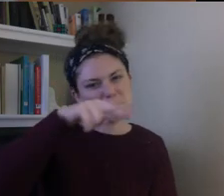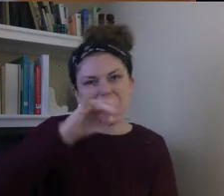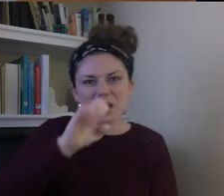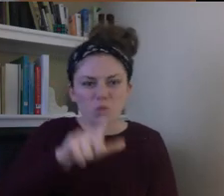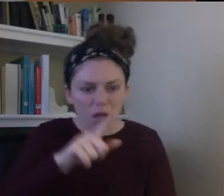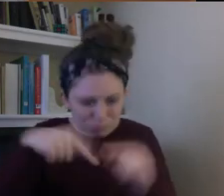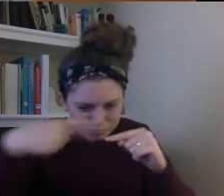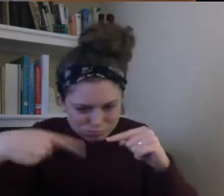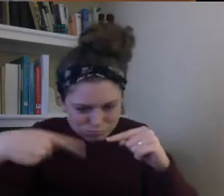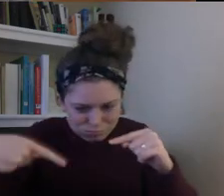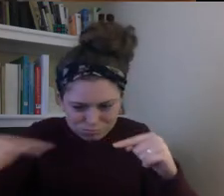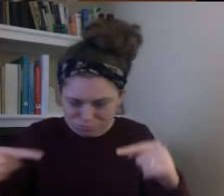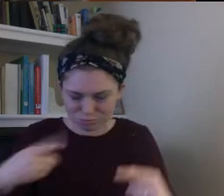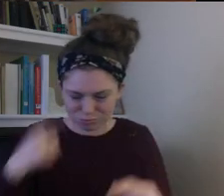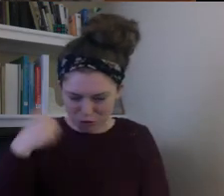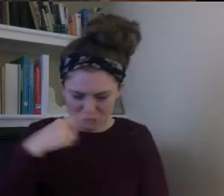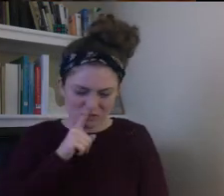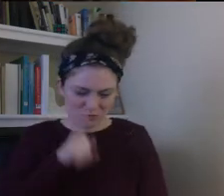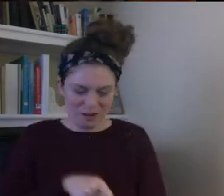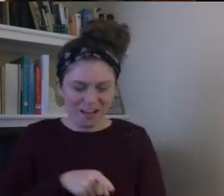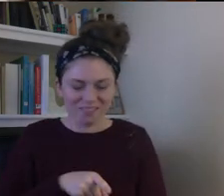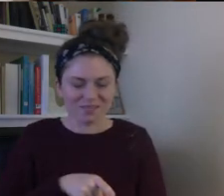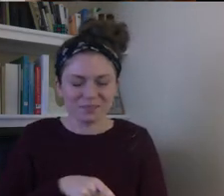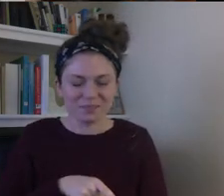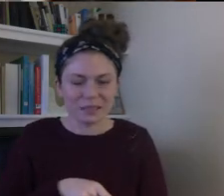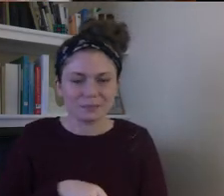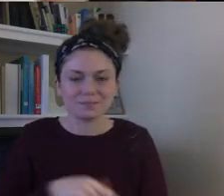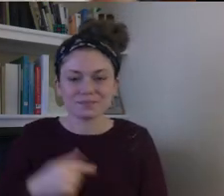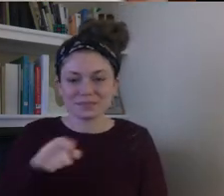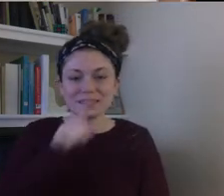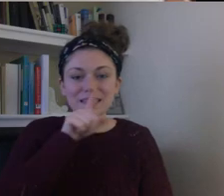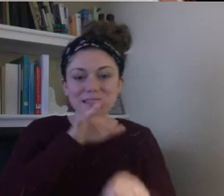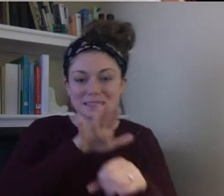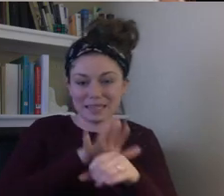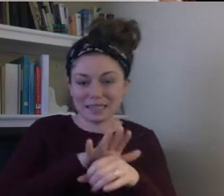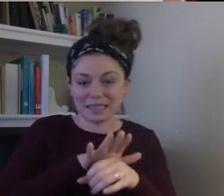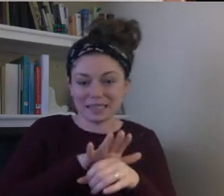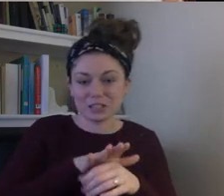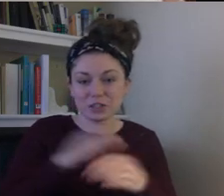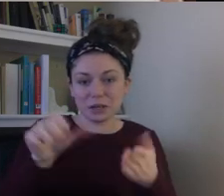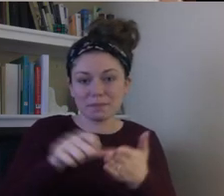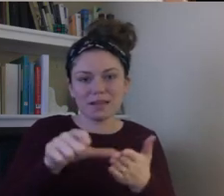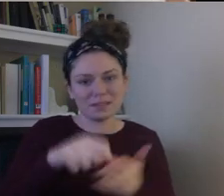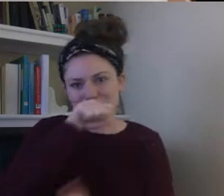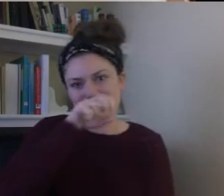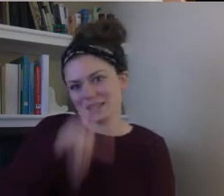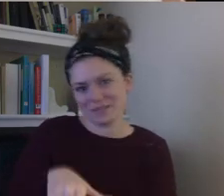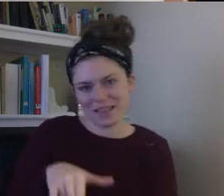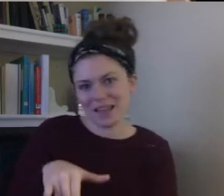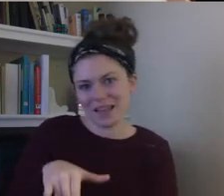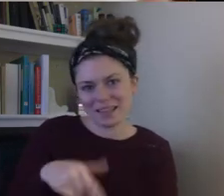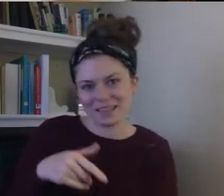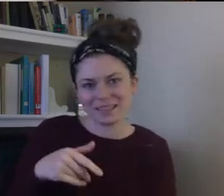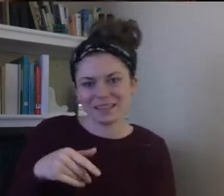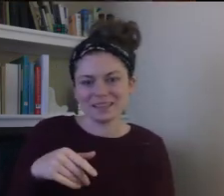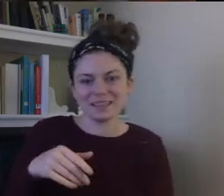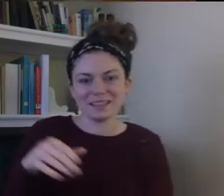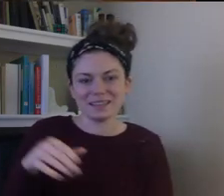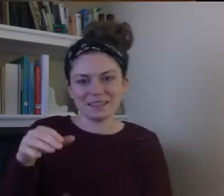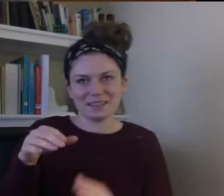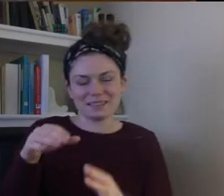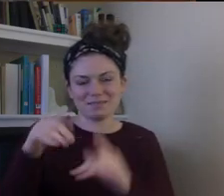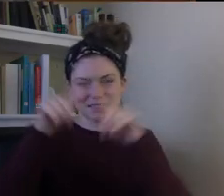Anyways, here is the dedication page and copyright page, but I love that. The, the, um,